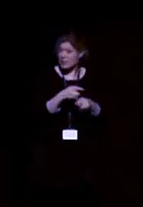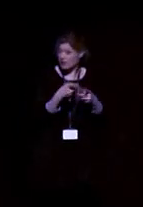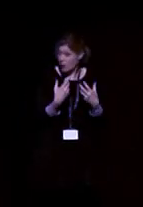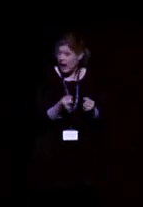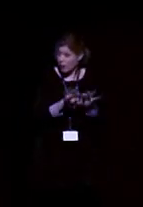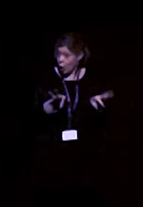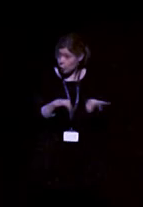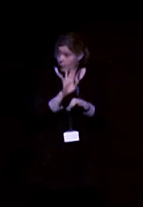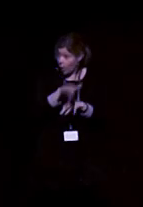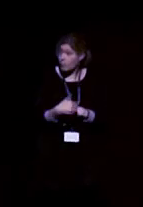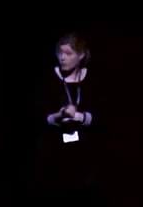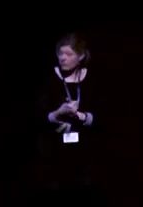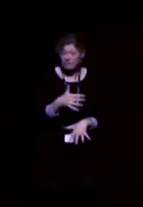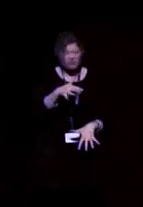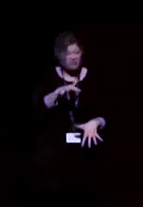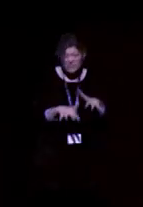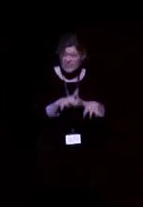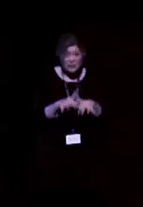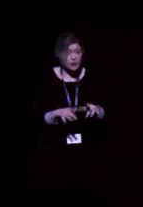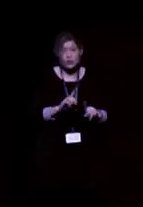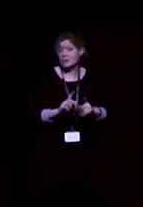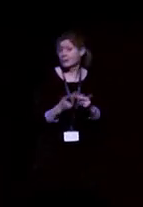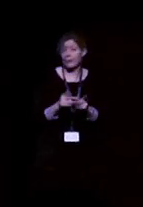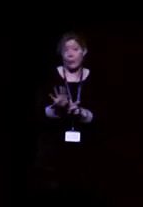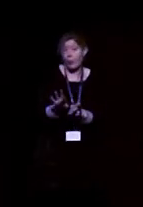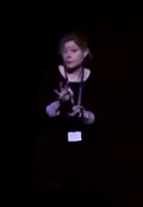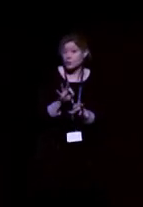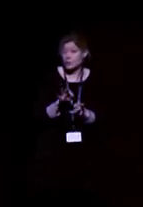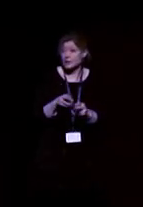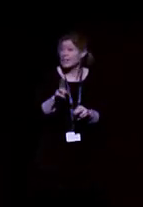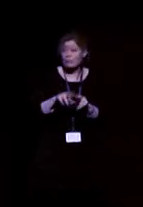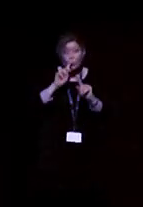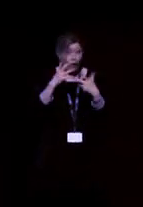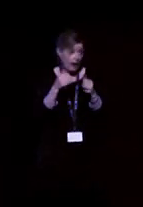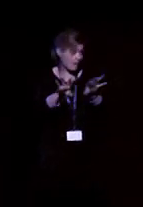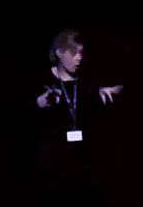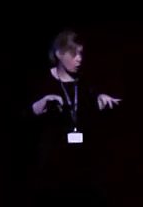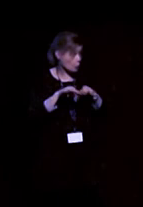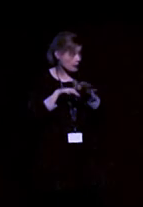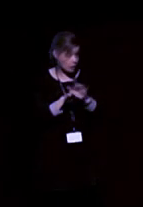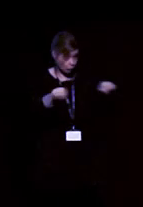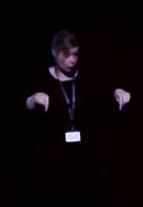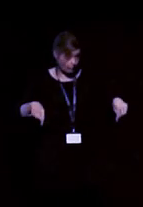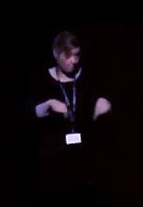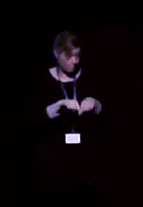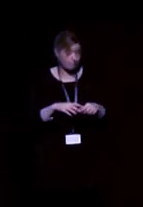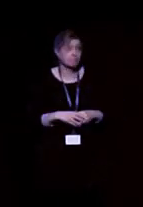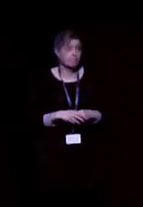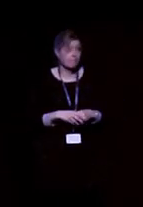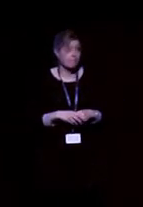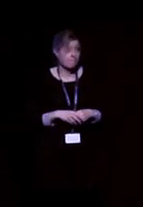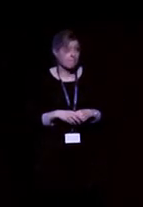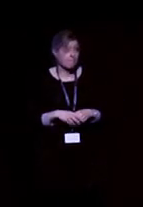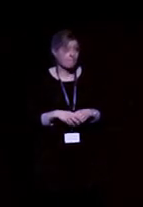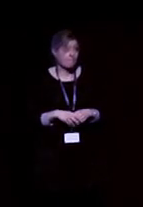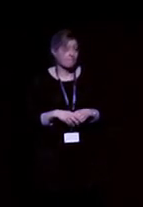system at home, but it's an alternative option if you don't or cannot have a loop system in your room. And